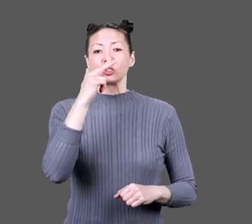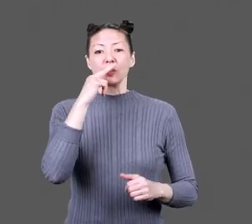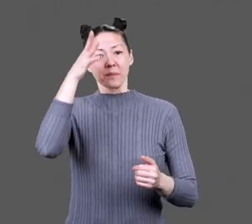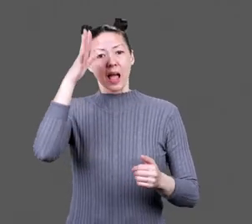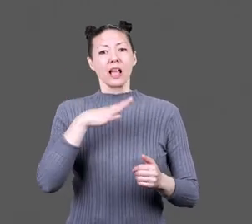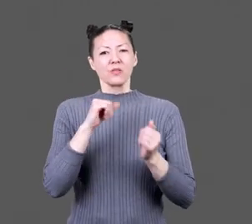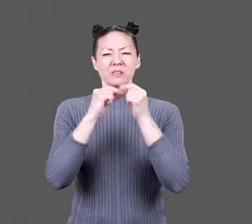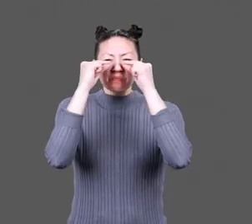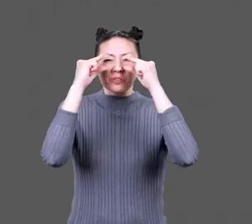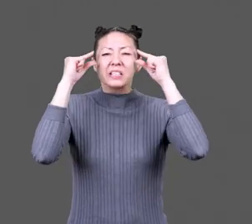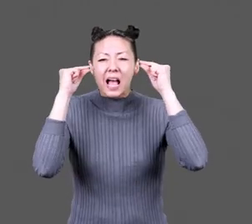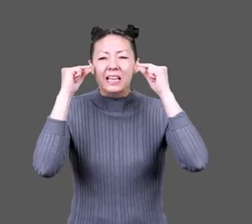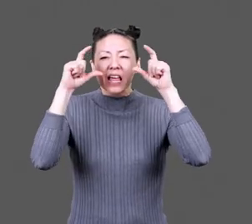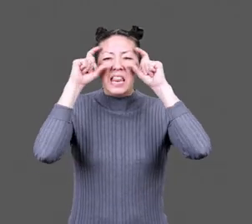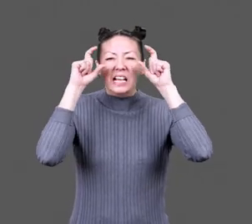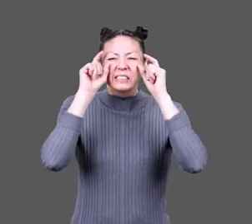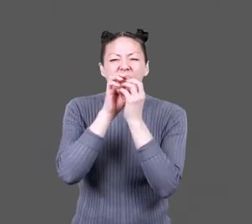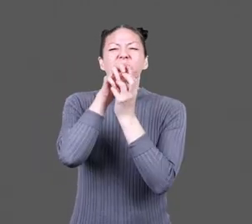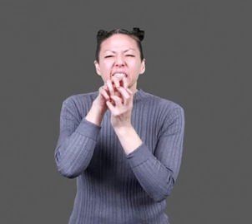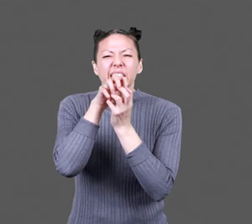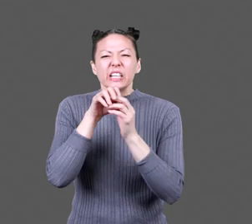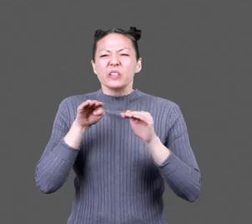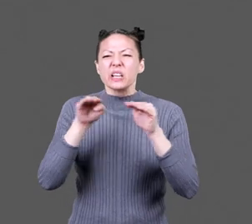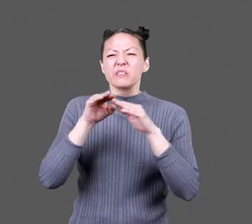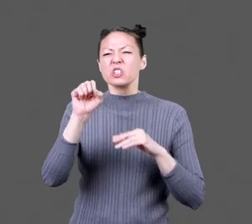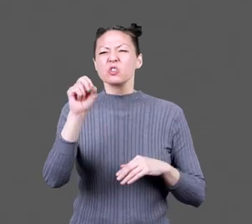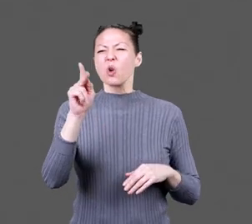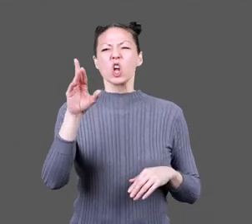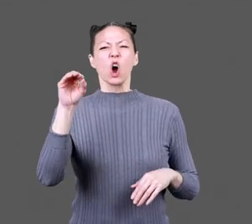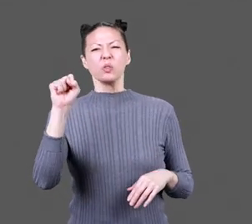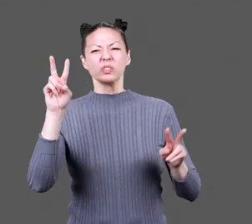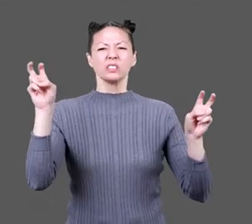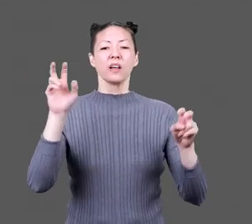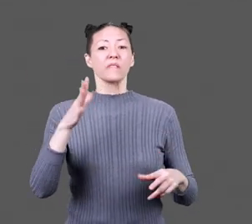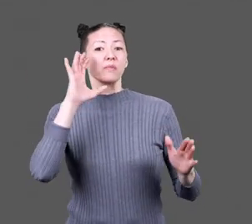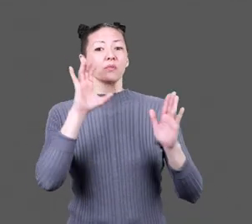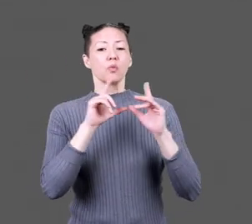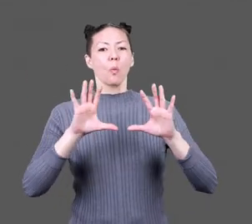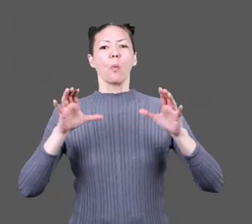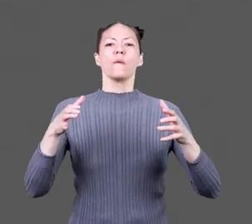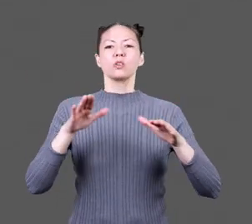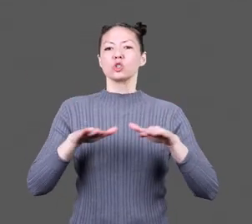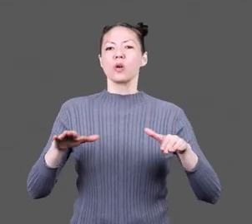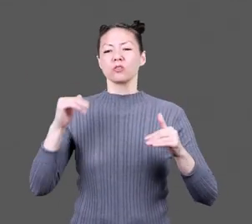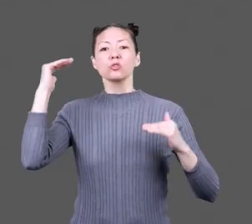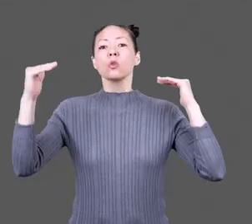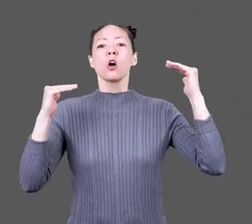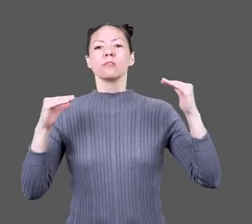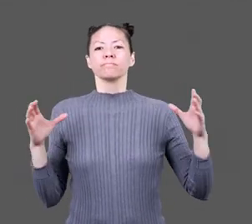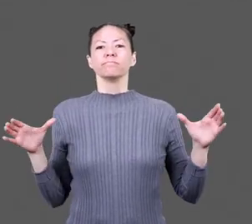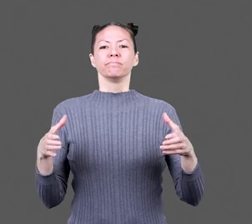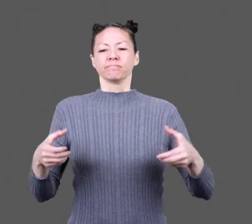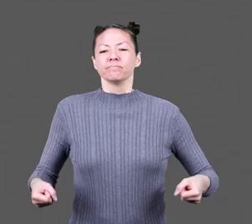A cartoon of a man with slanted eyes, glasses and buck teeth. Swim at Sutro's. The fifth. A group of children and